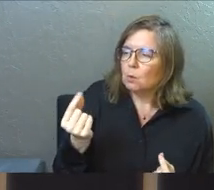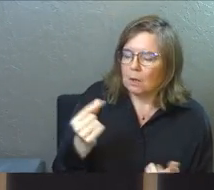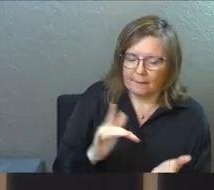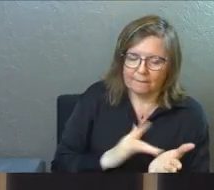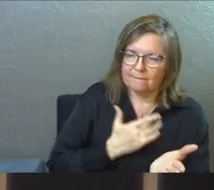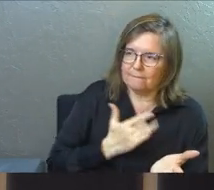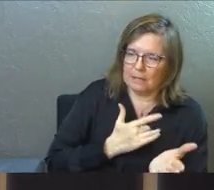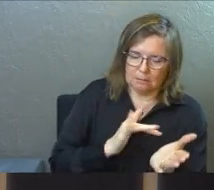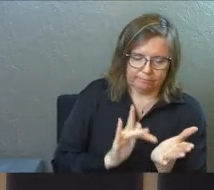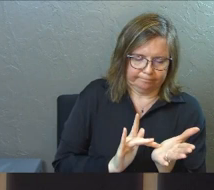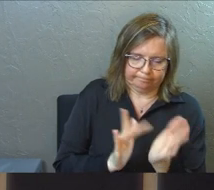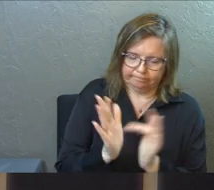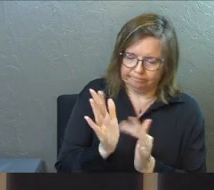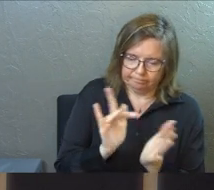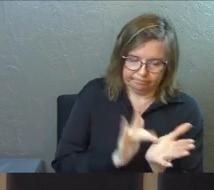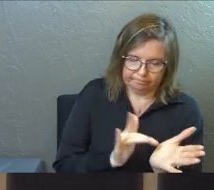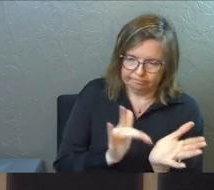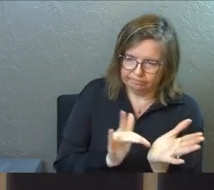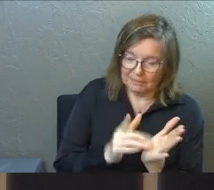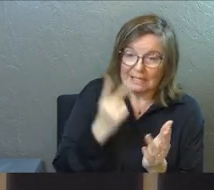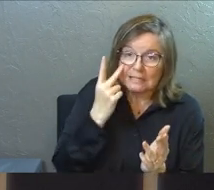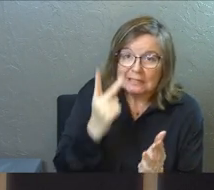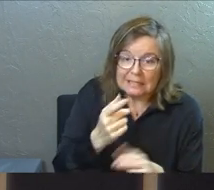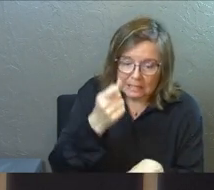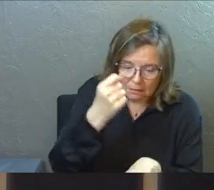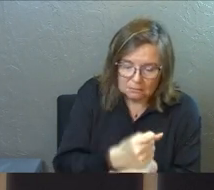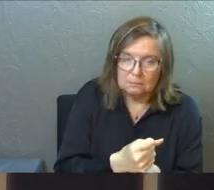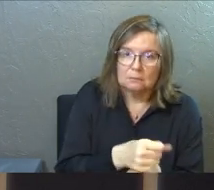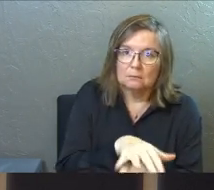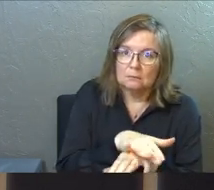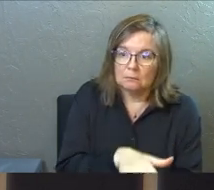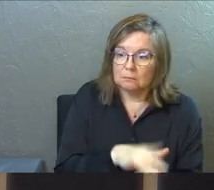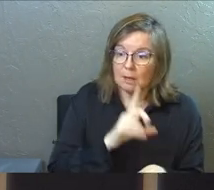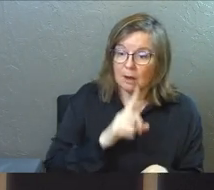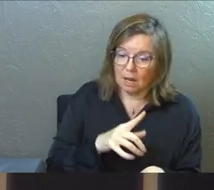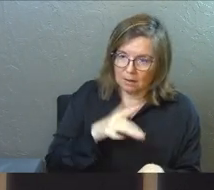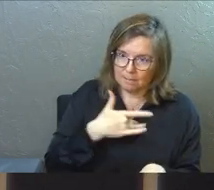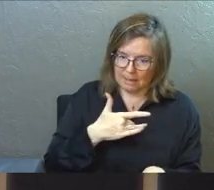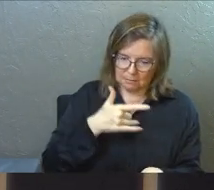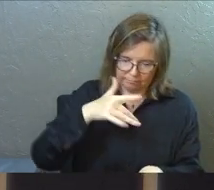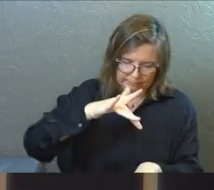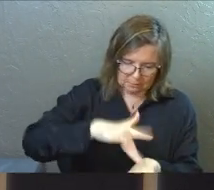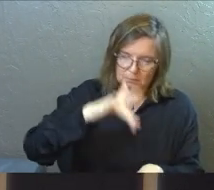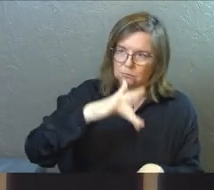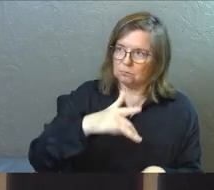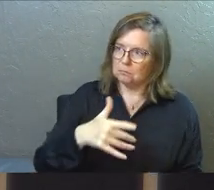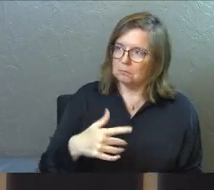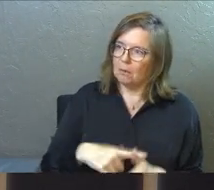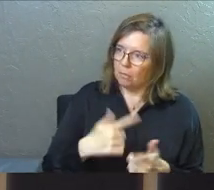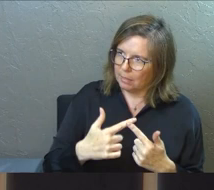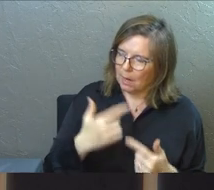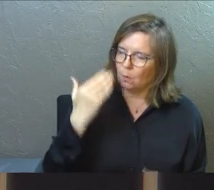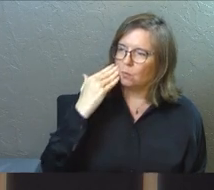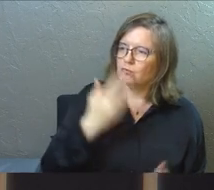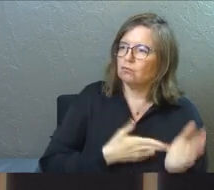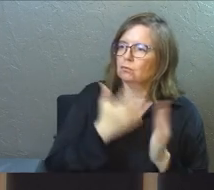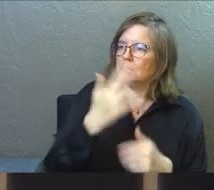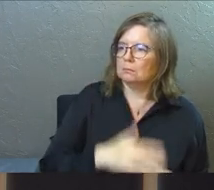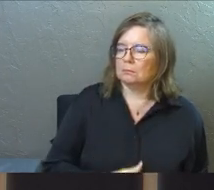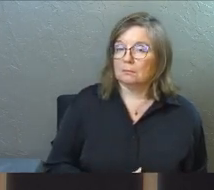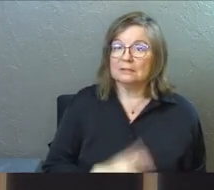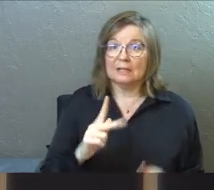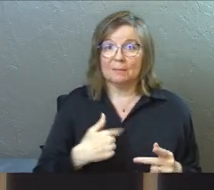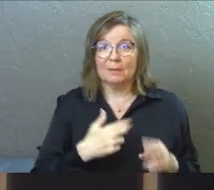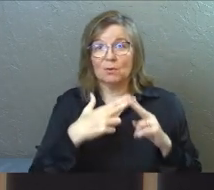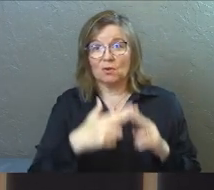from the dead until I can see his hands, see the nail holes in the hands, and actually put my fingers in the nail holes. Some